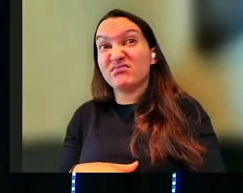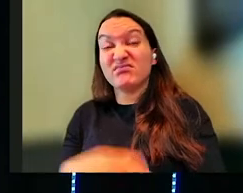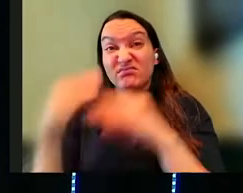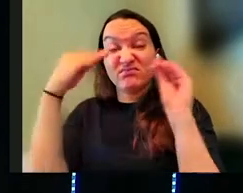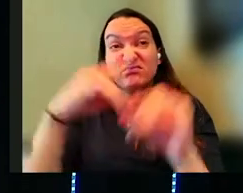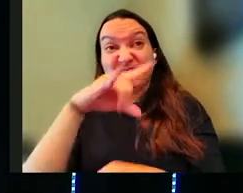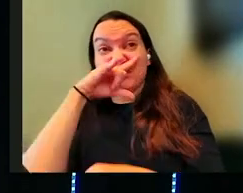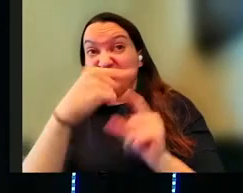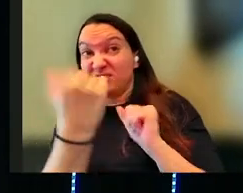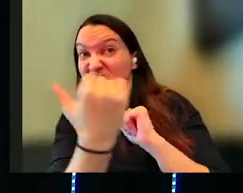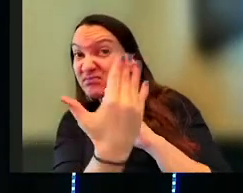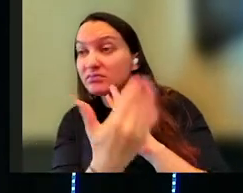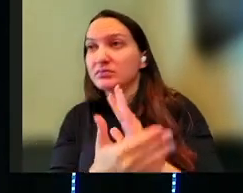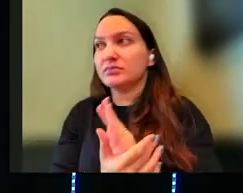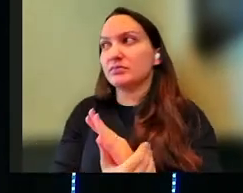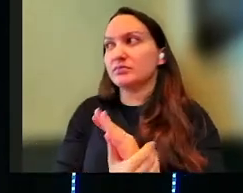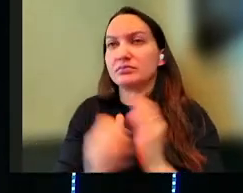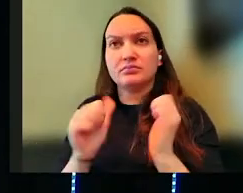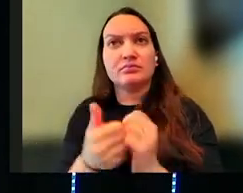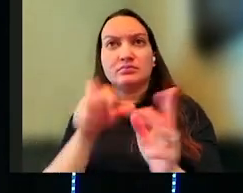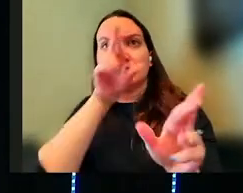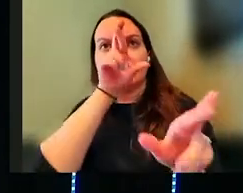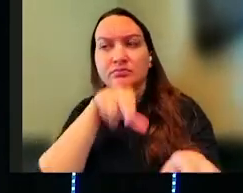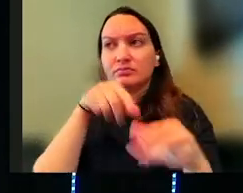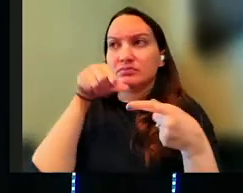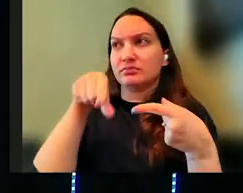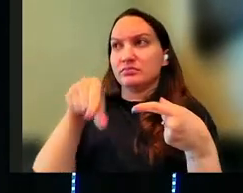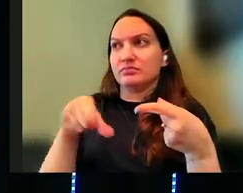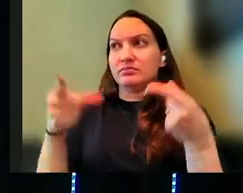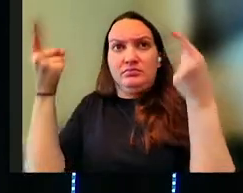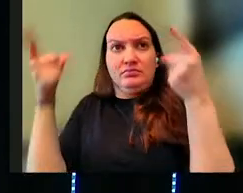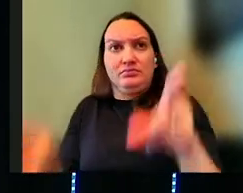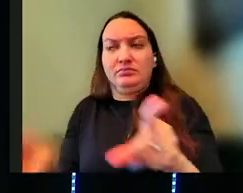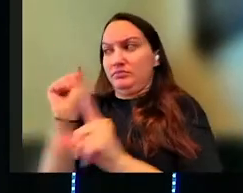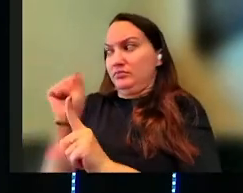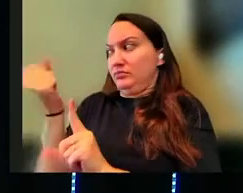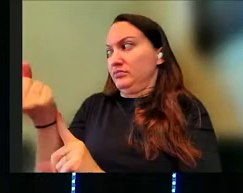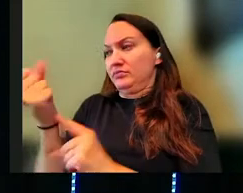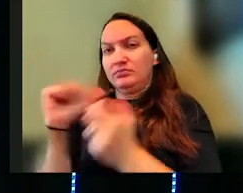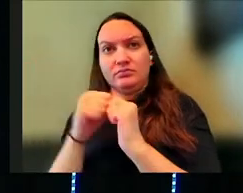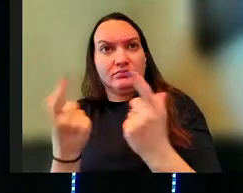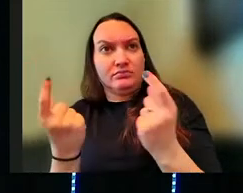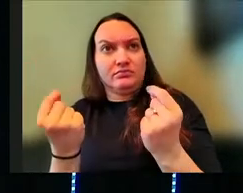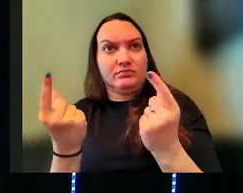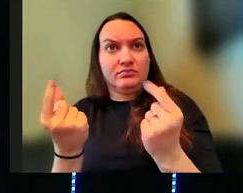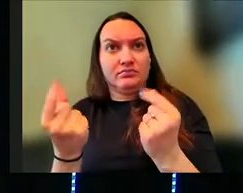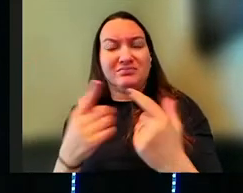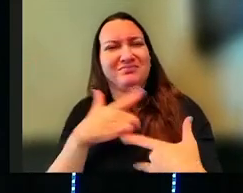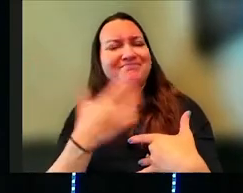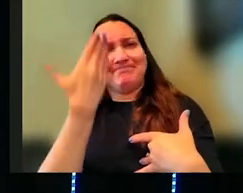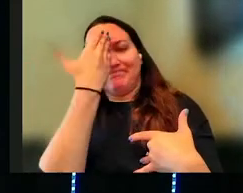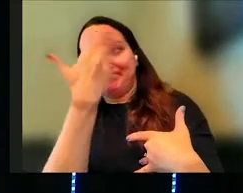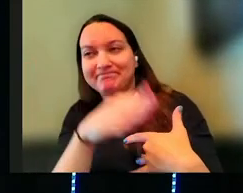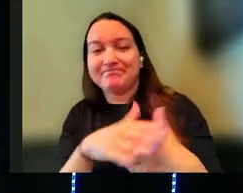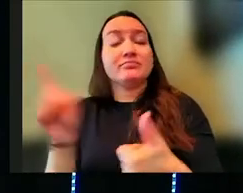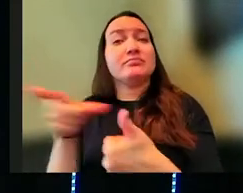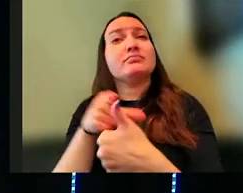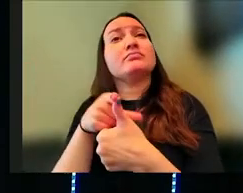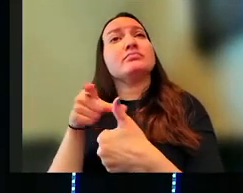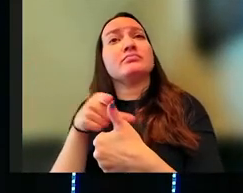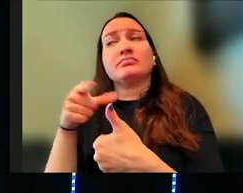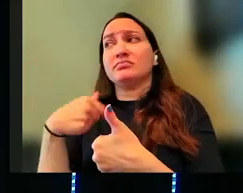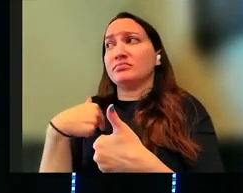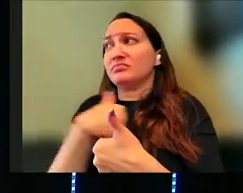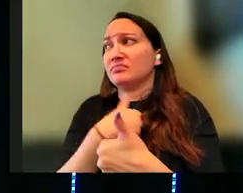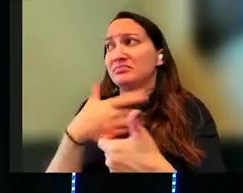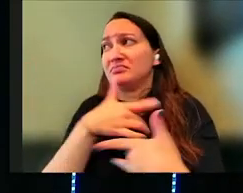this way? How do we respond to this incident, this situation? We don't often know. So that's our first issue is we don't always know